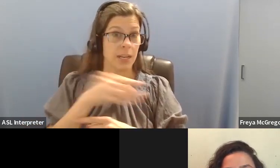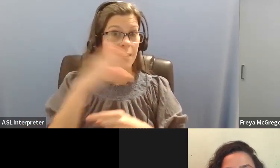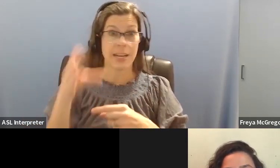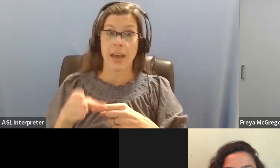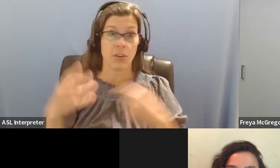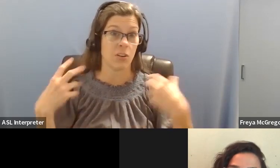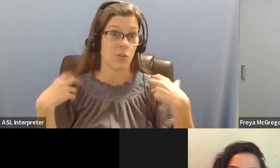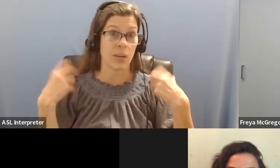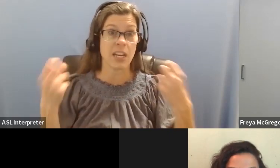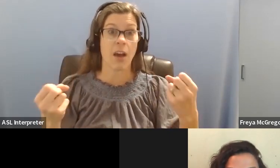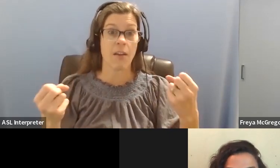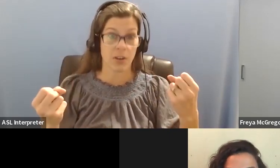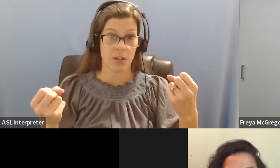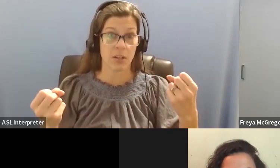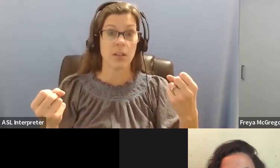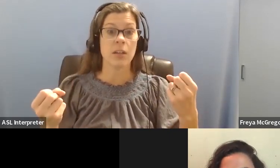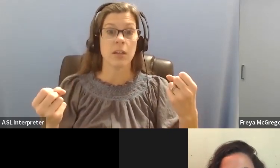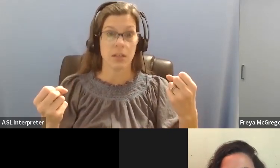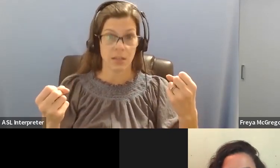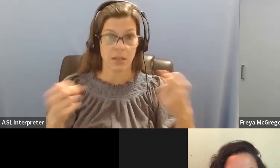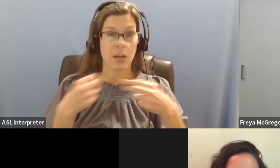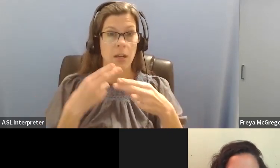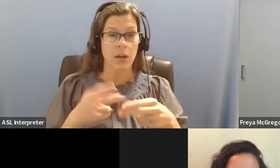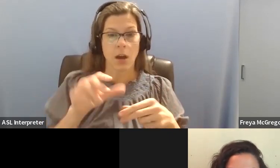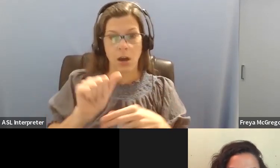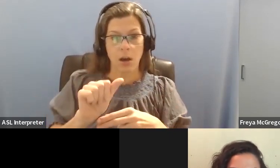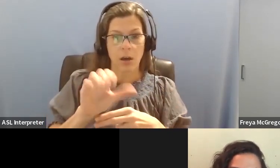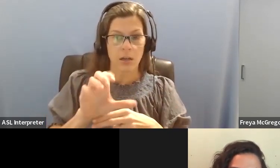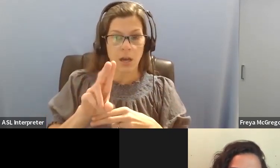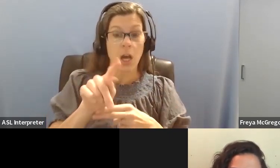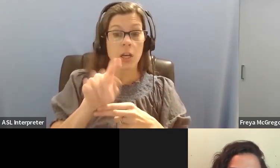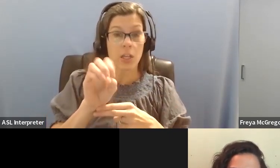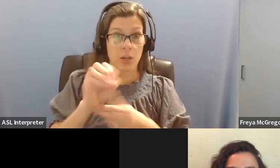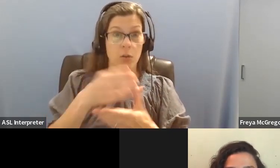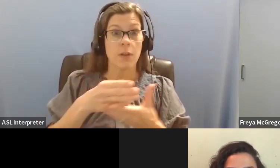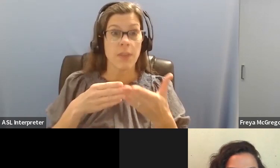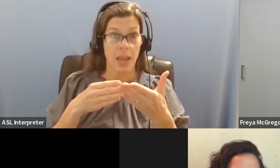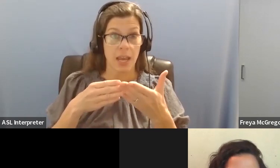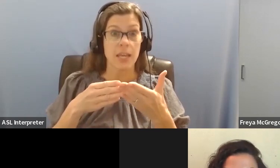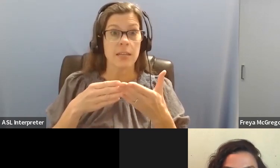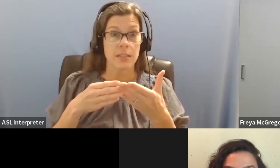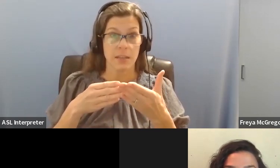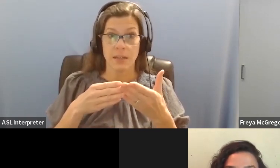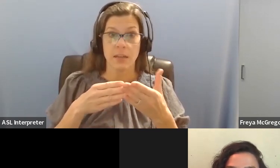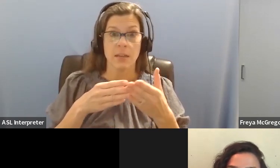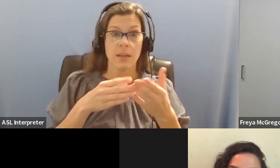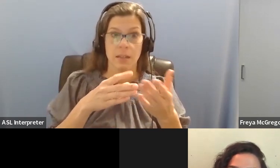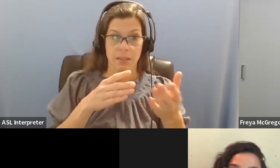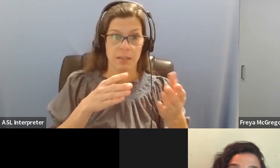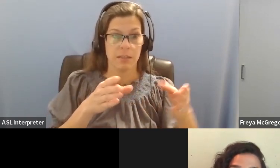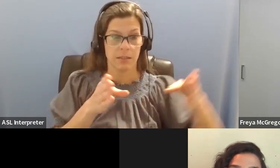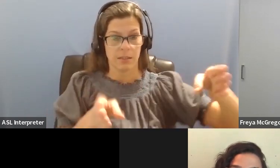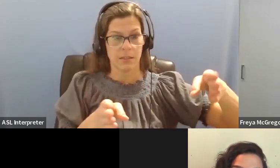I passed the acute phase of COVID-19 and my illness turned into something else and morphed throughout the